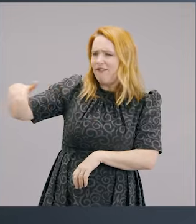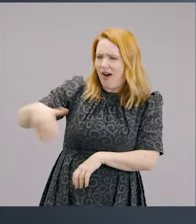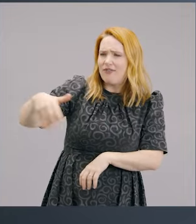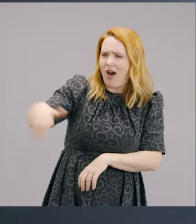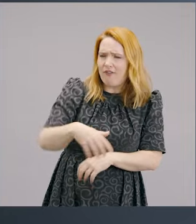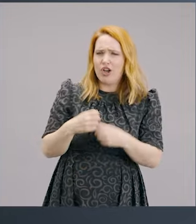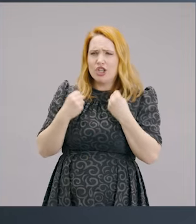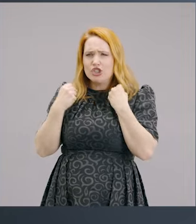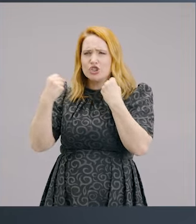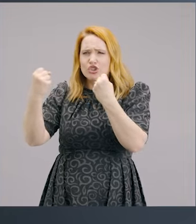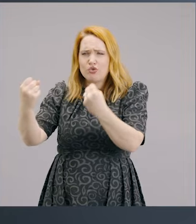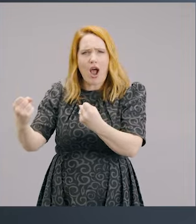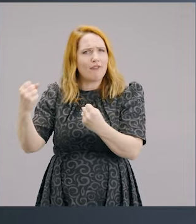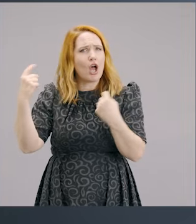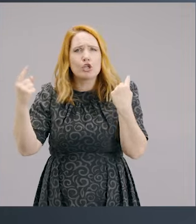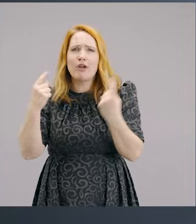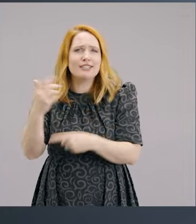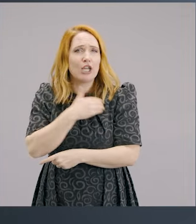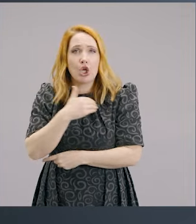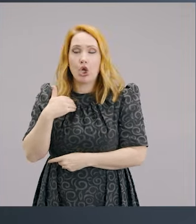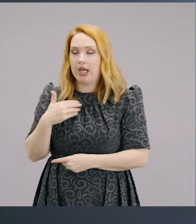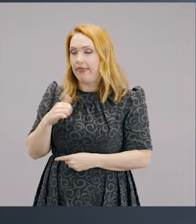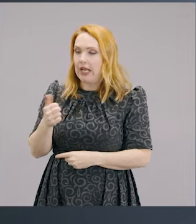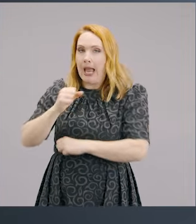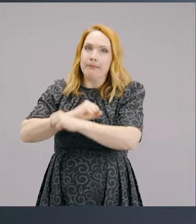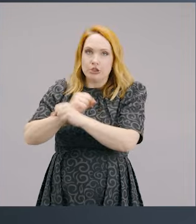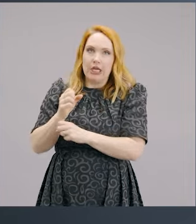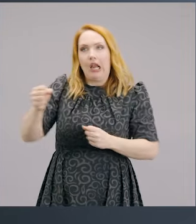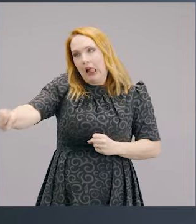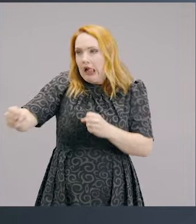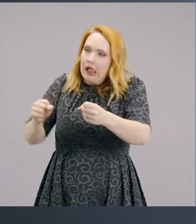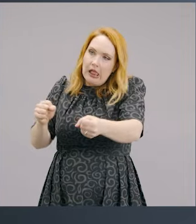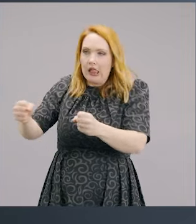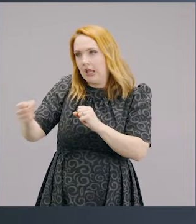at some ridiculously early hour in the morning and getting on all these wretched machines.